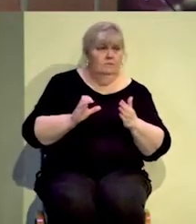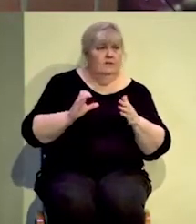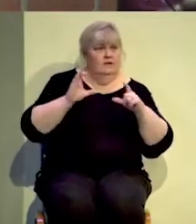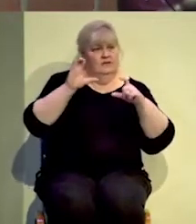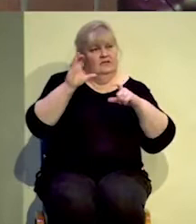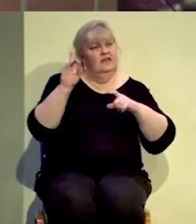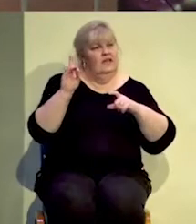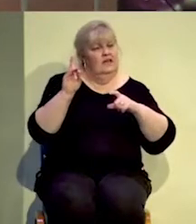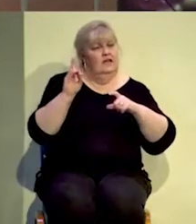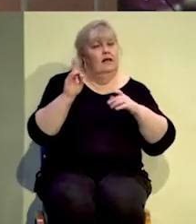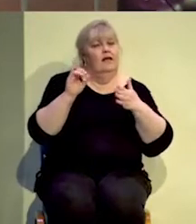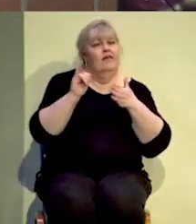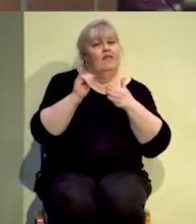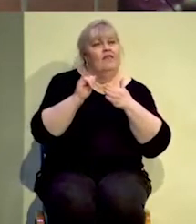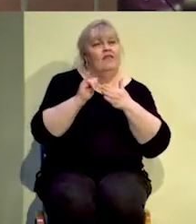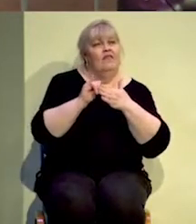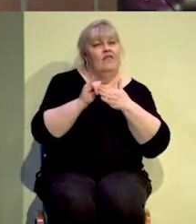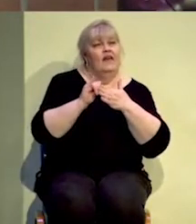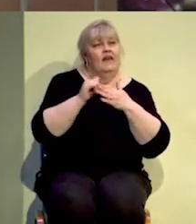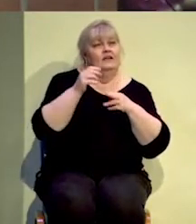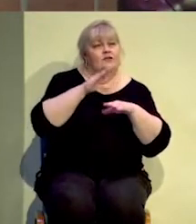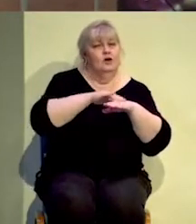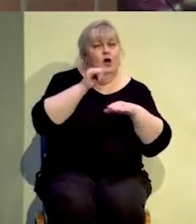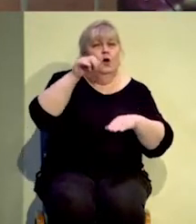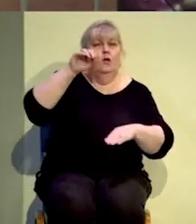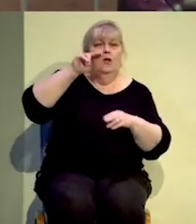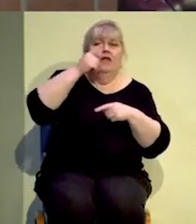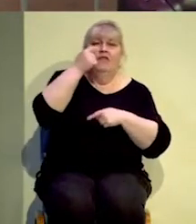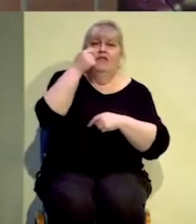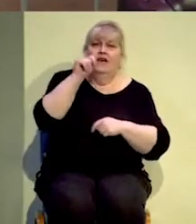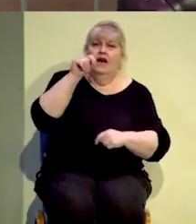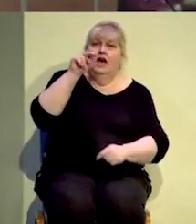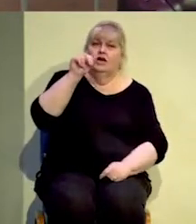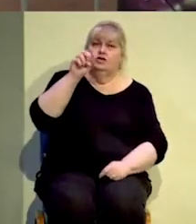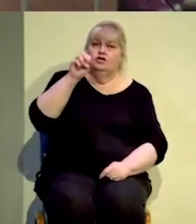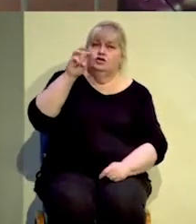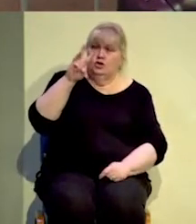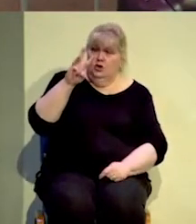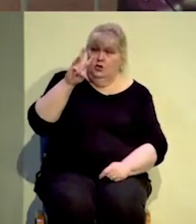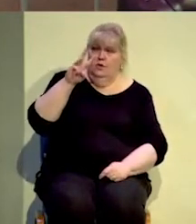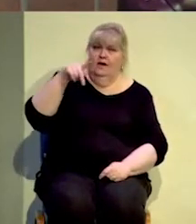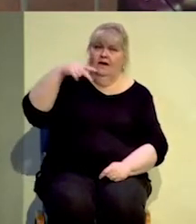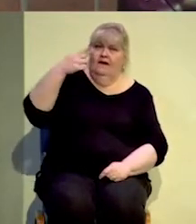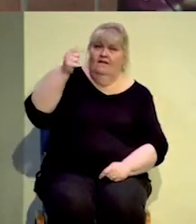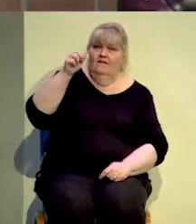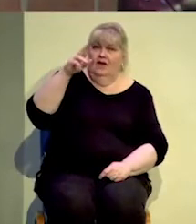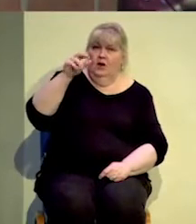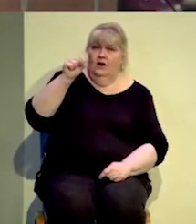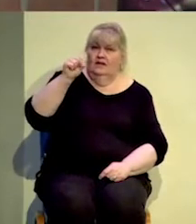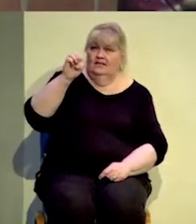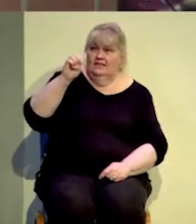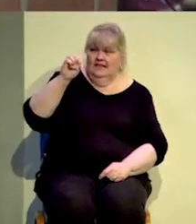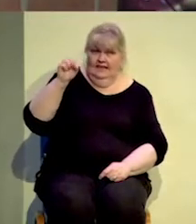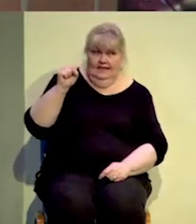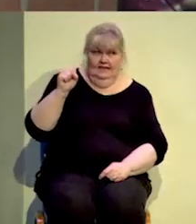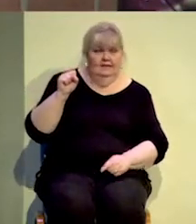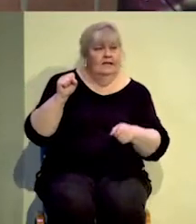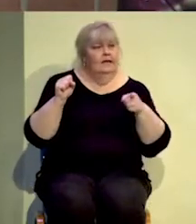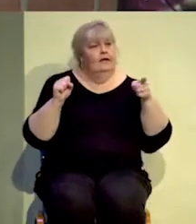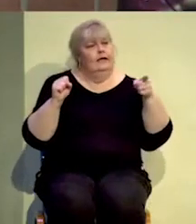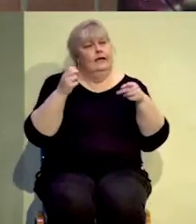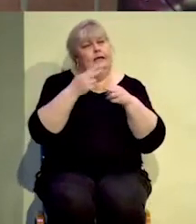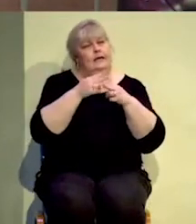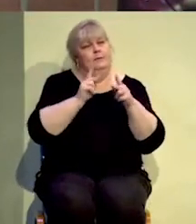of the songs on that album was called The New Pharisees. He called The New Pharisees self-appointed